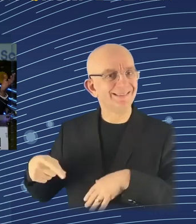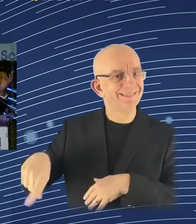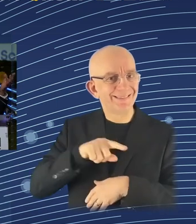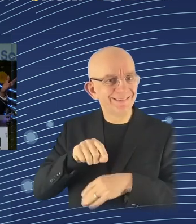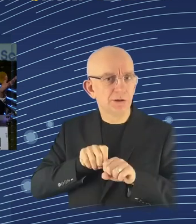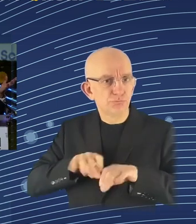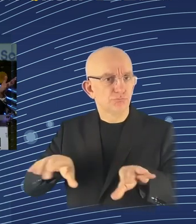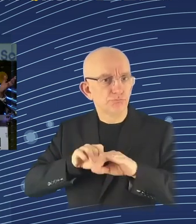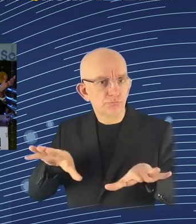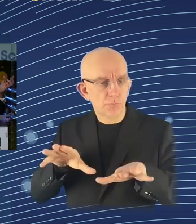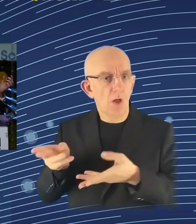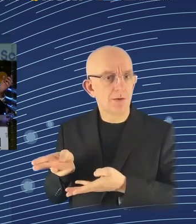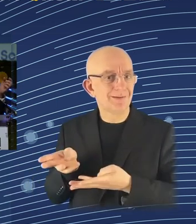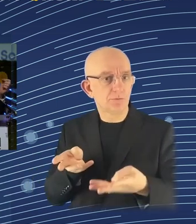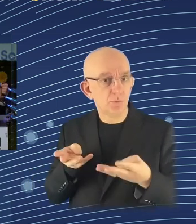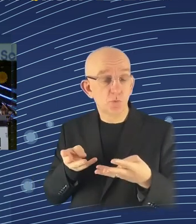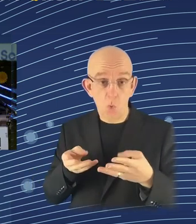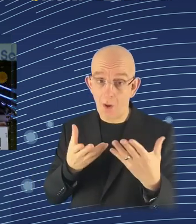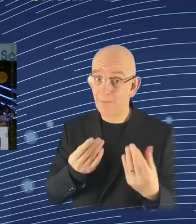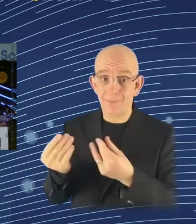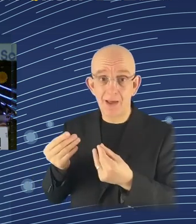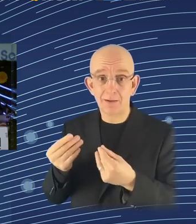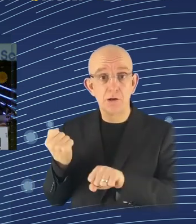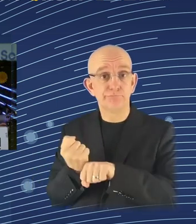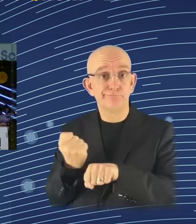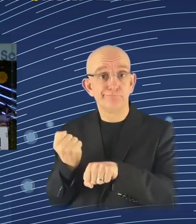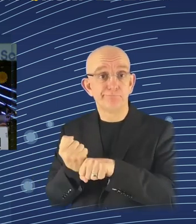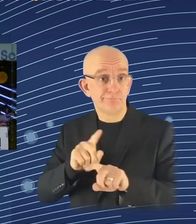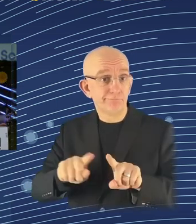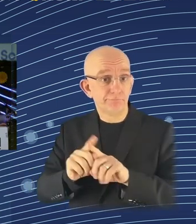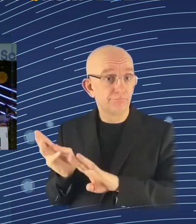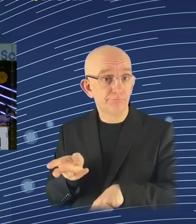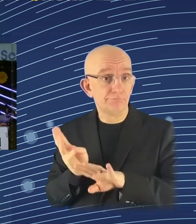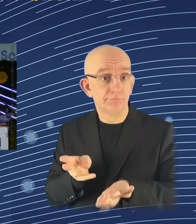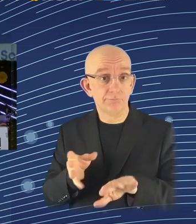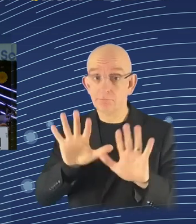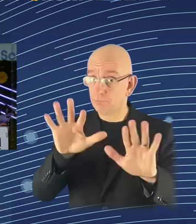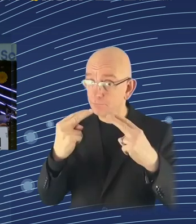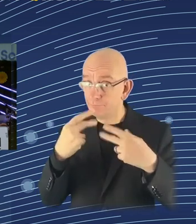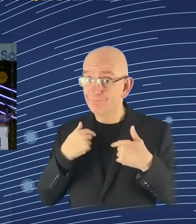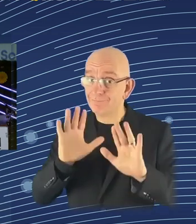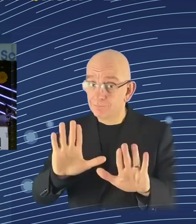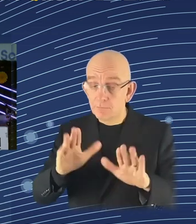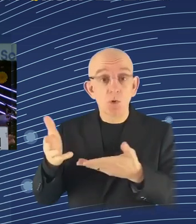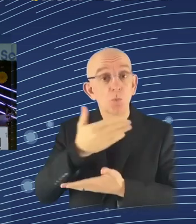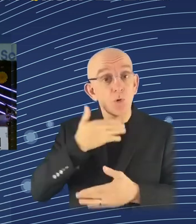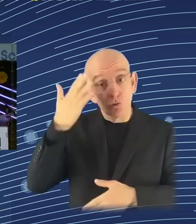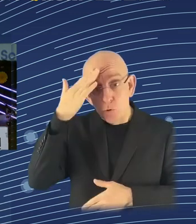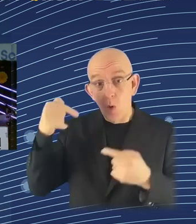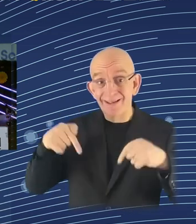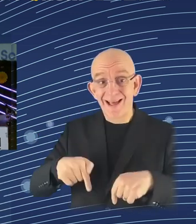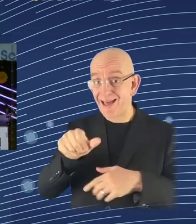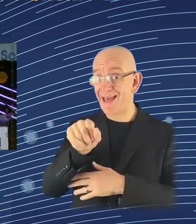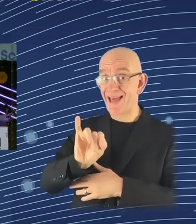What we know about AI is that it could affect all jobs except for the very, very top managerial ones, and that's